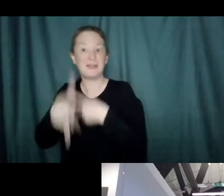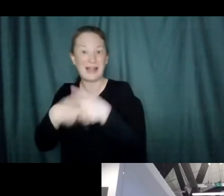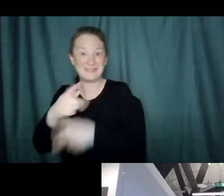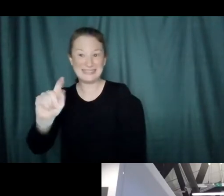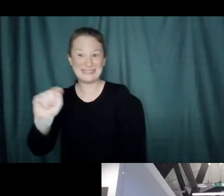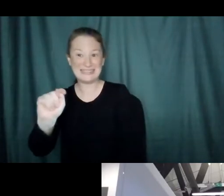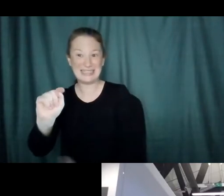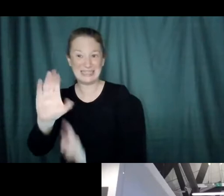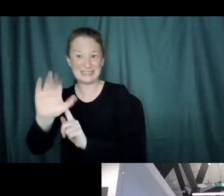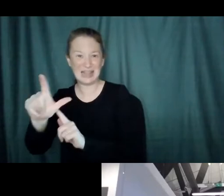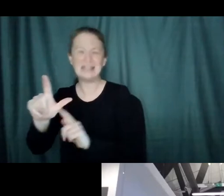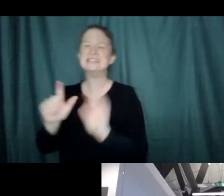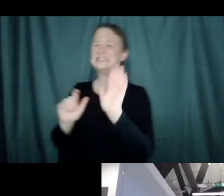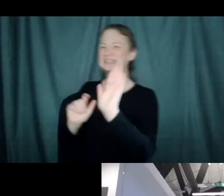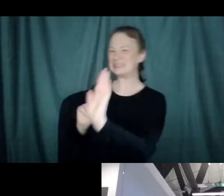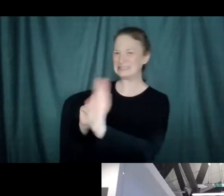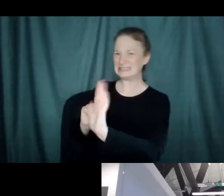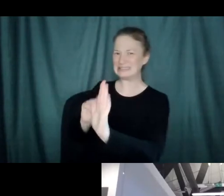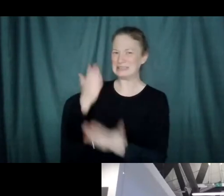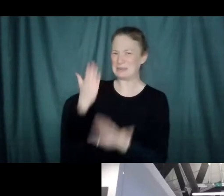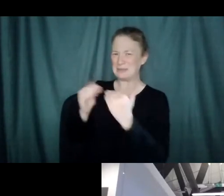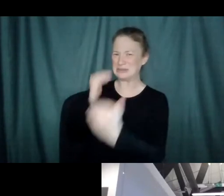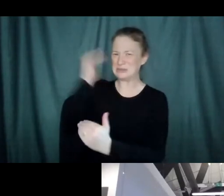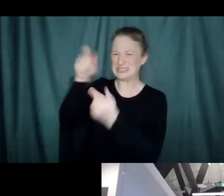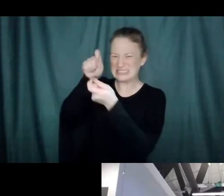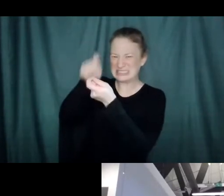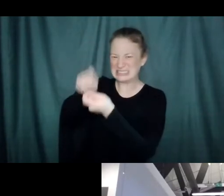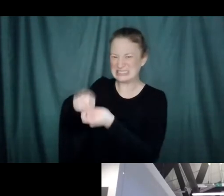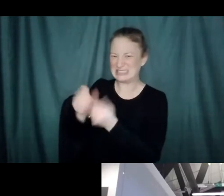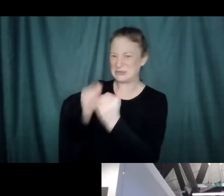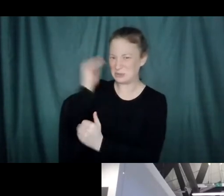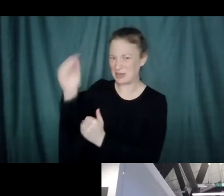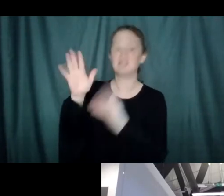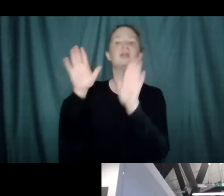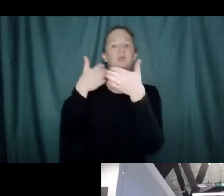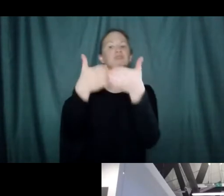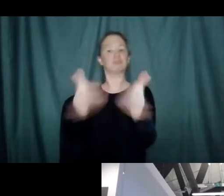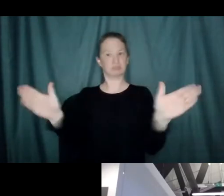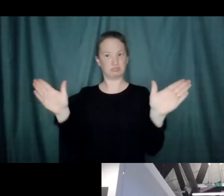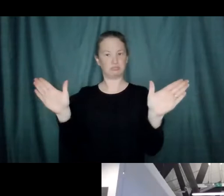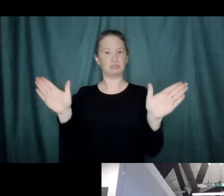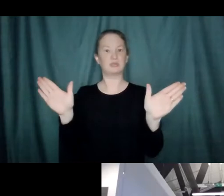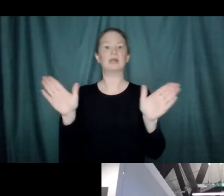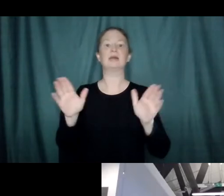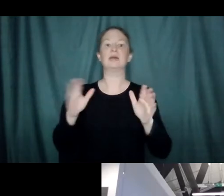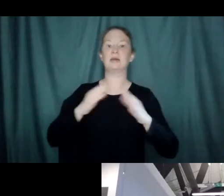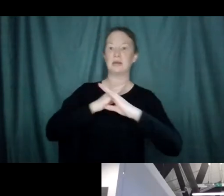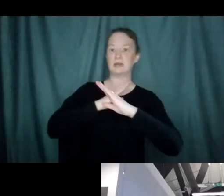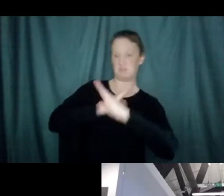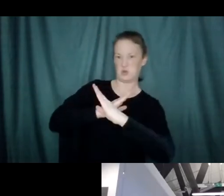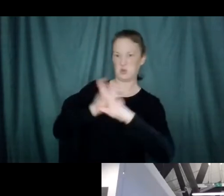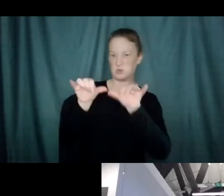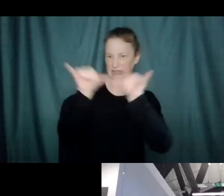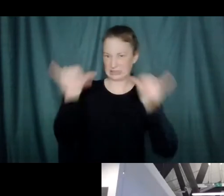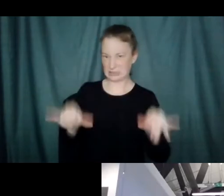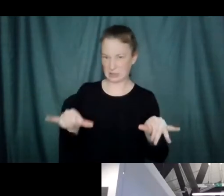This might be a little too much detail. But broadly speaking, immune systems, they determine what should